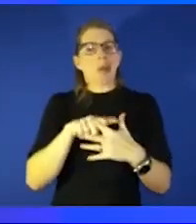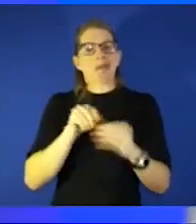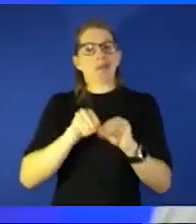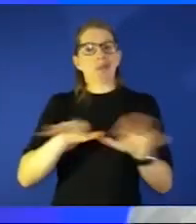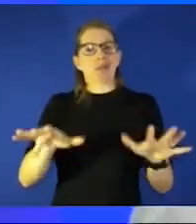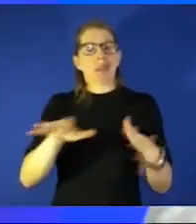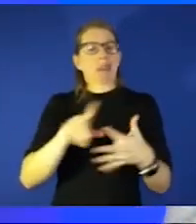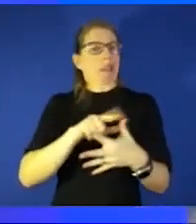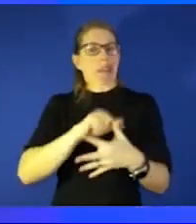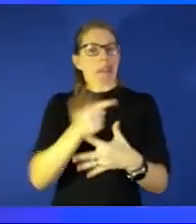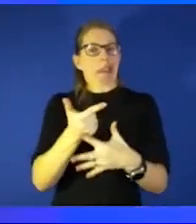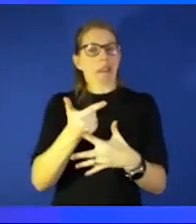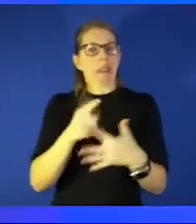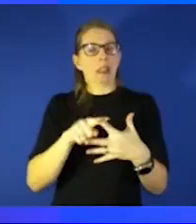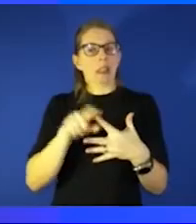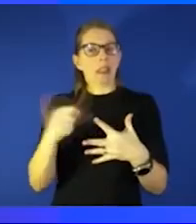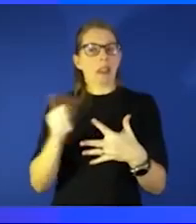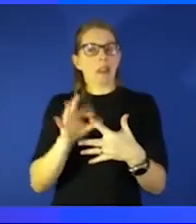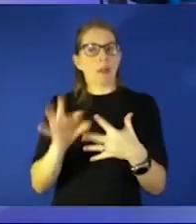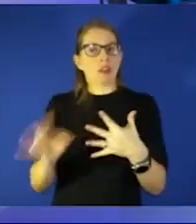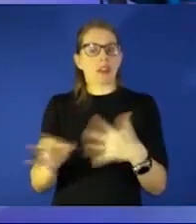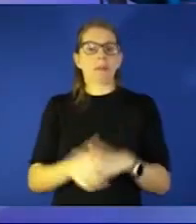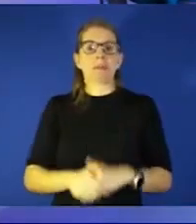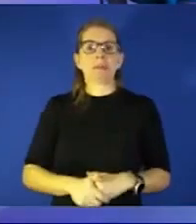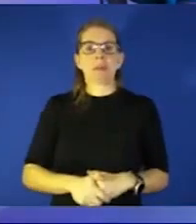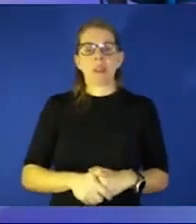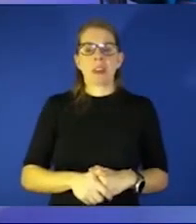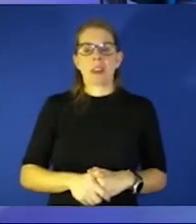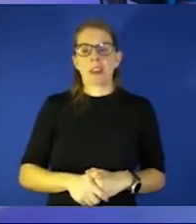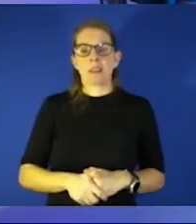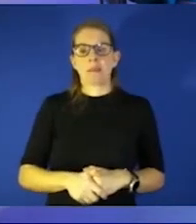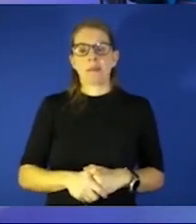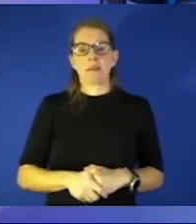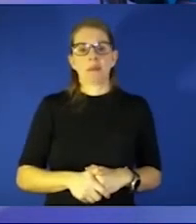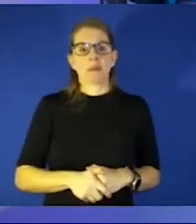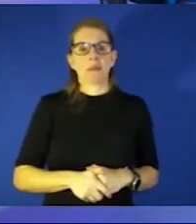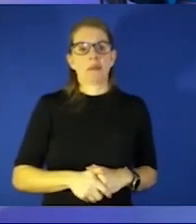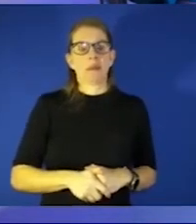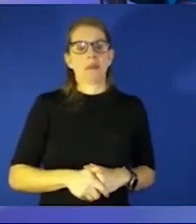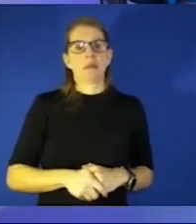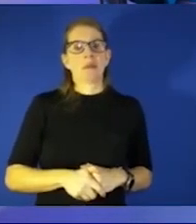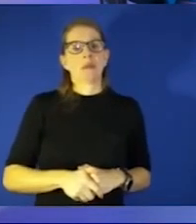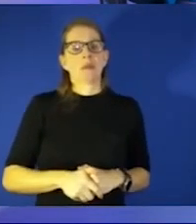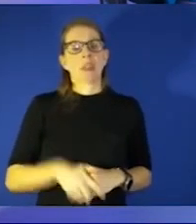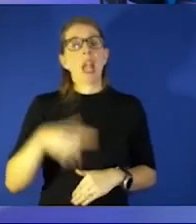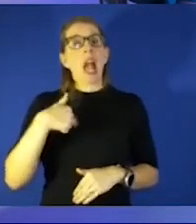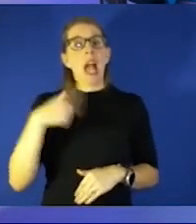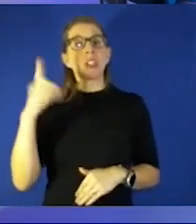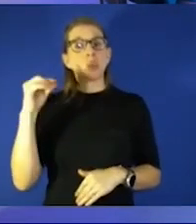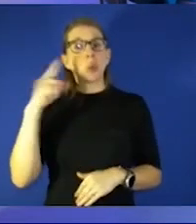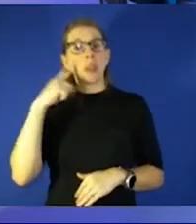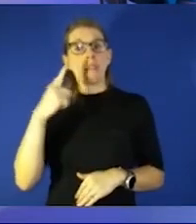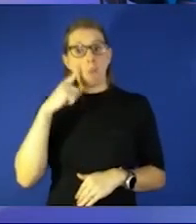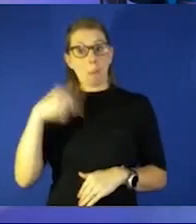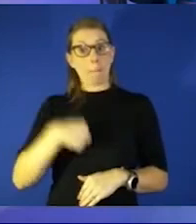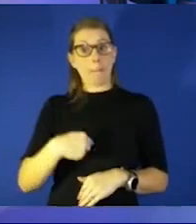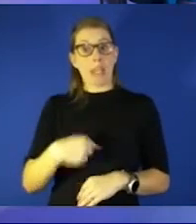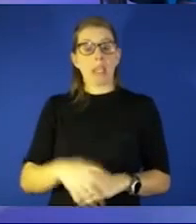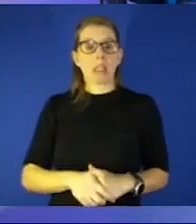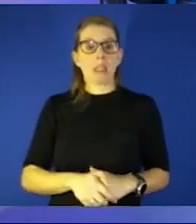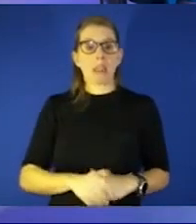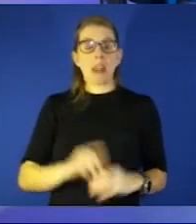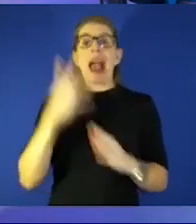and knock on the peloton app i'm just doing all the stuff and you know the spinning class i do think it and then for me it's out it's about getting outside